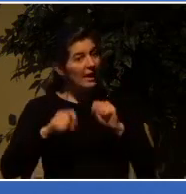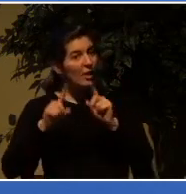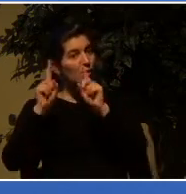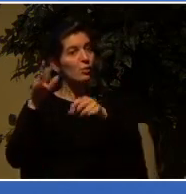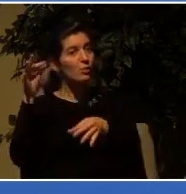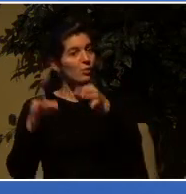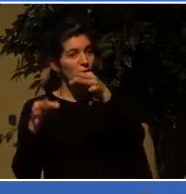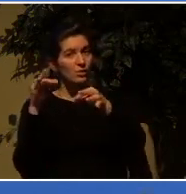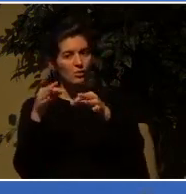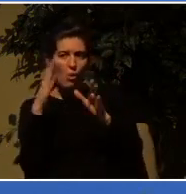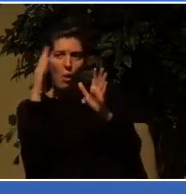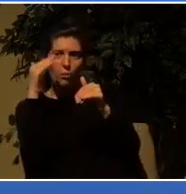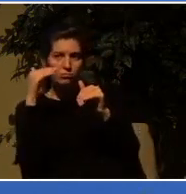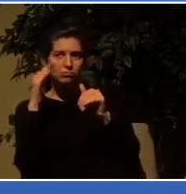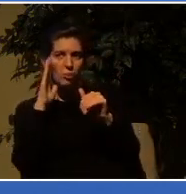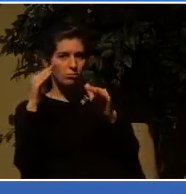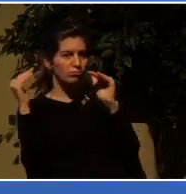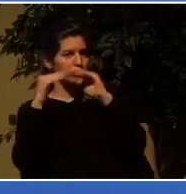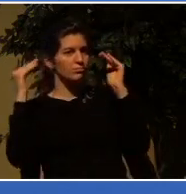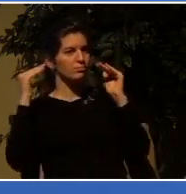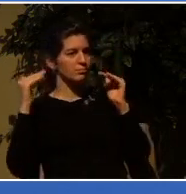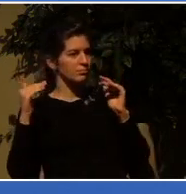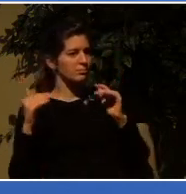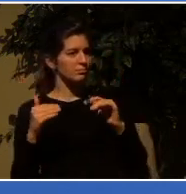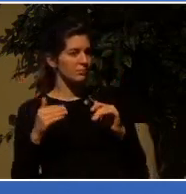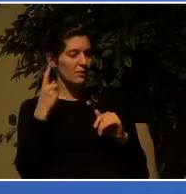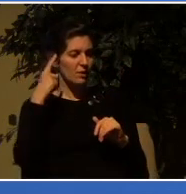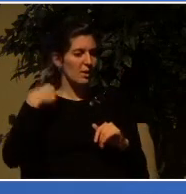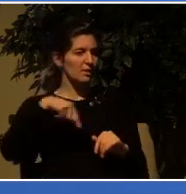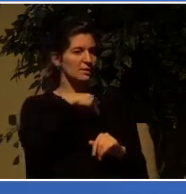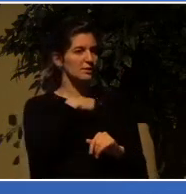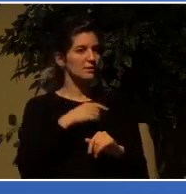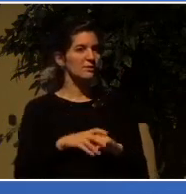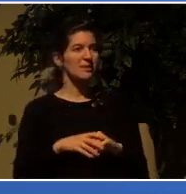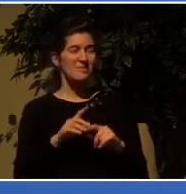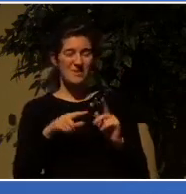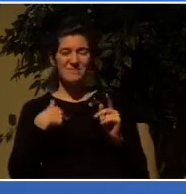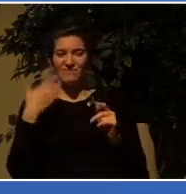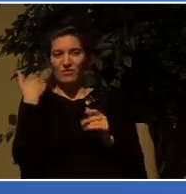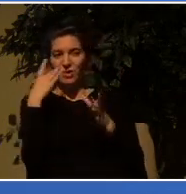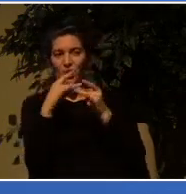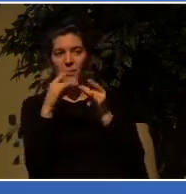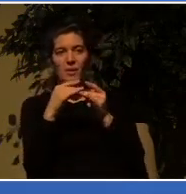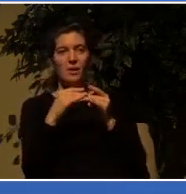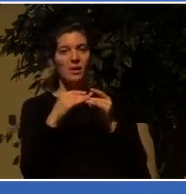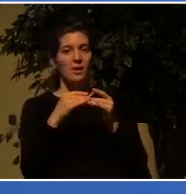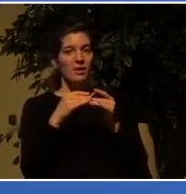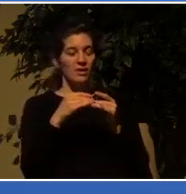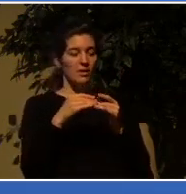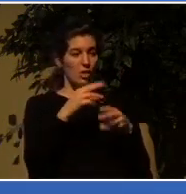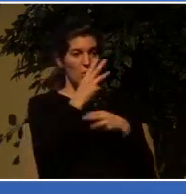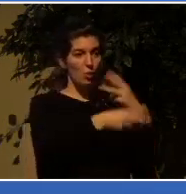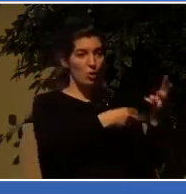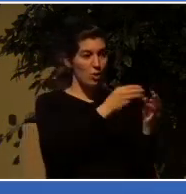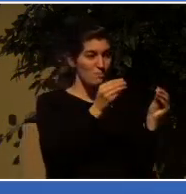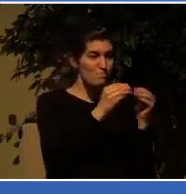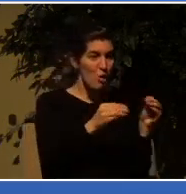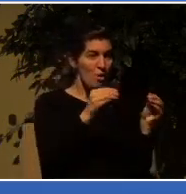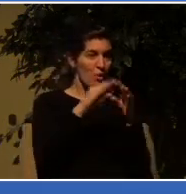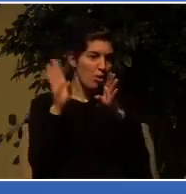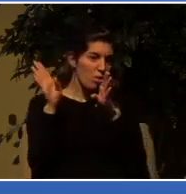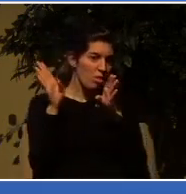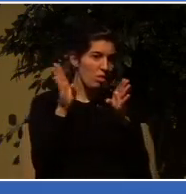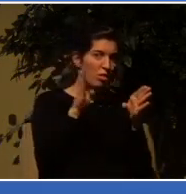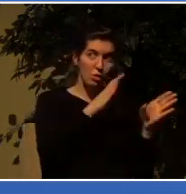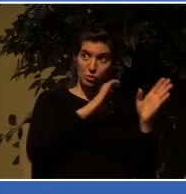But remember I said, the more Christian values change, the more those values will turn against you. And I can guarantee